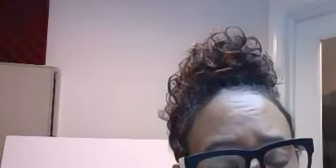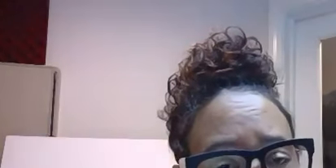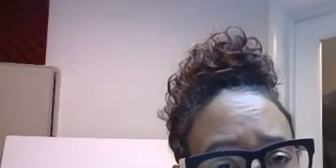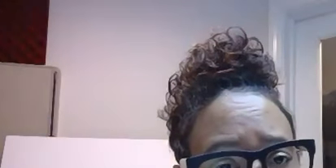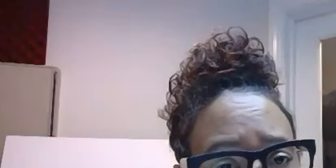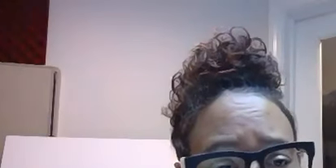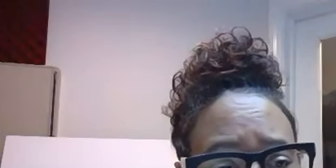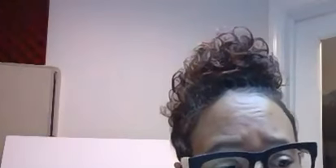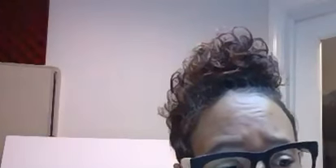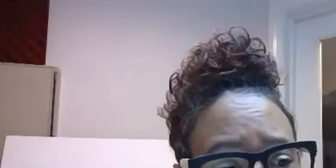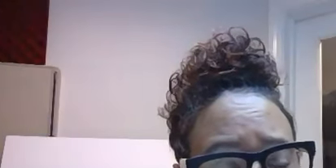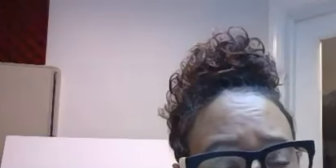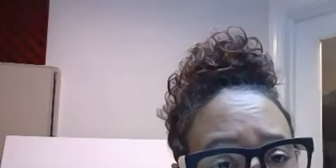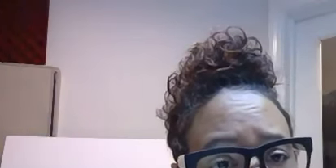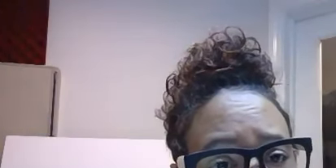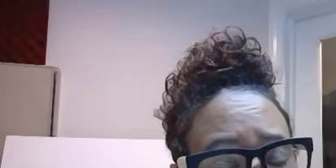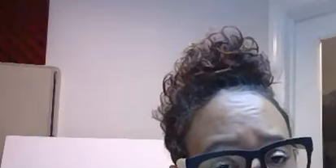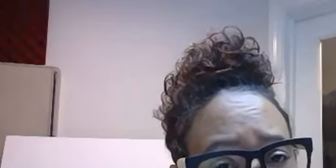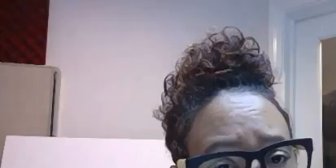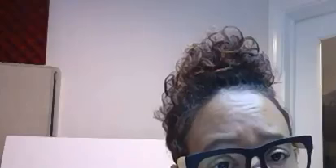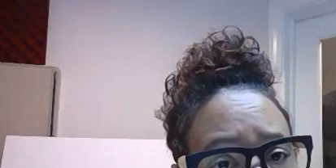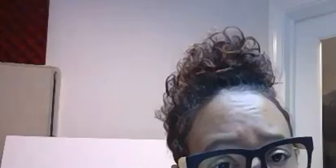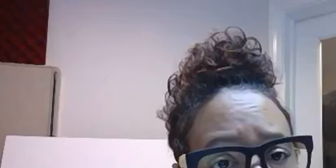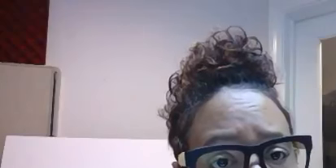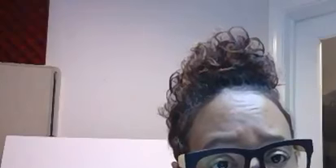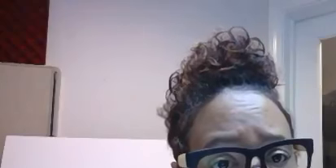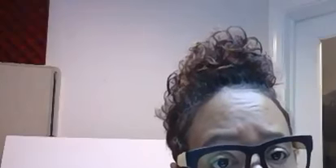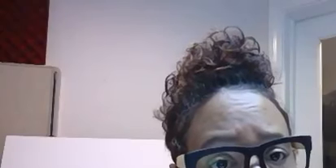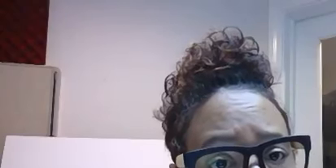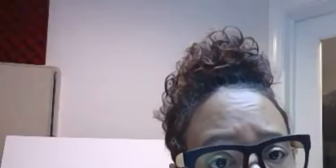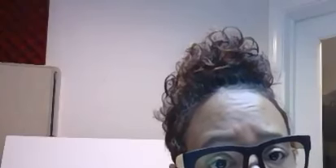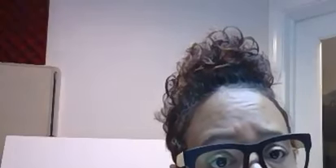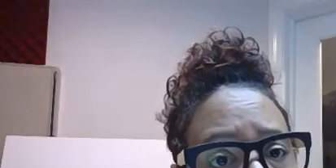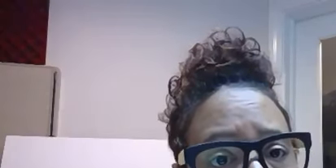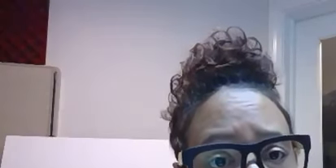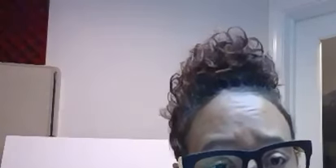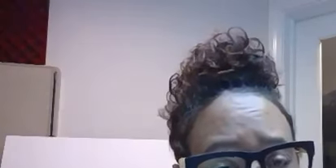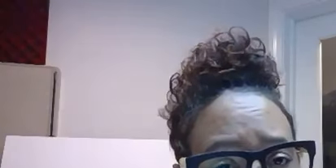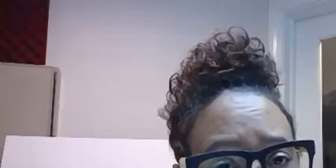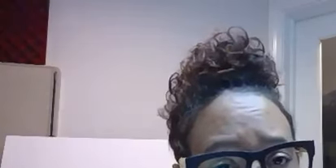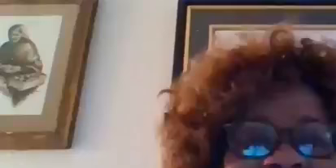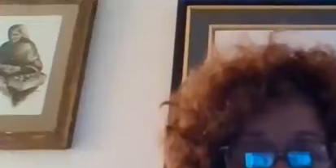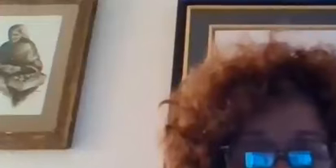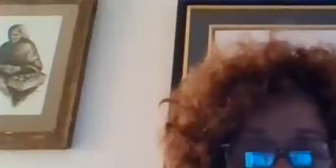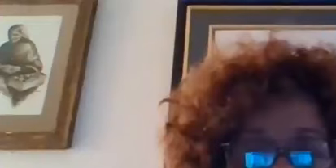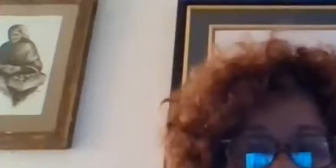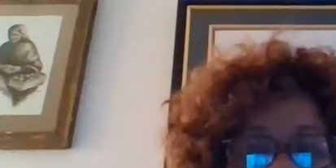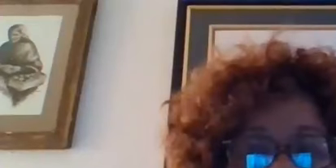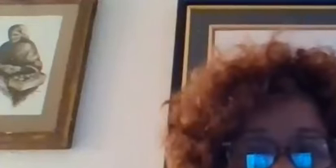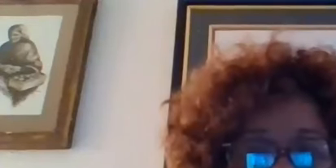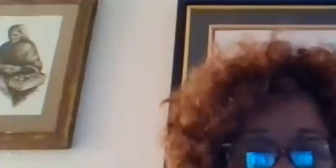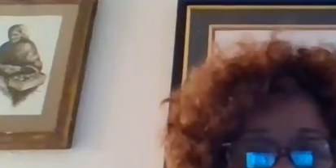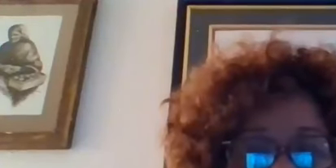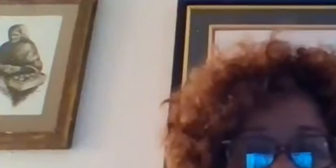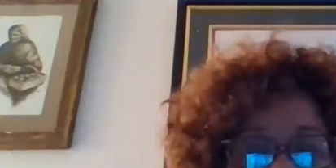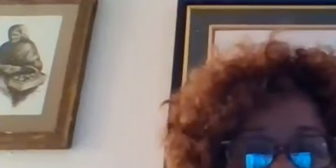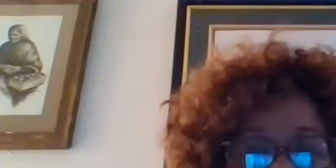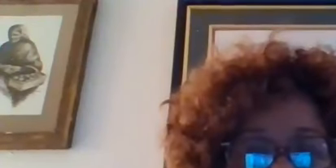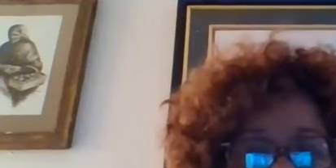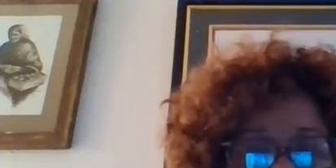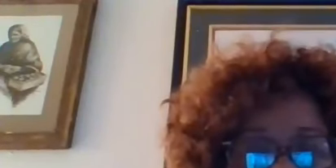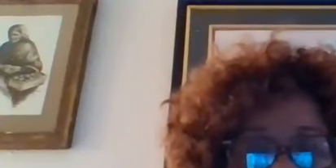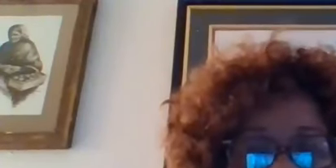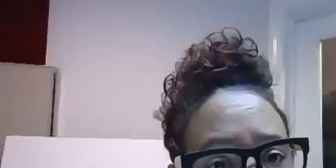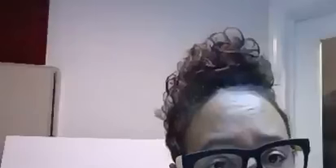here um some of us have all been in the in the same shoes that you're in right now and absolutely have the empathy to